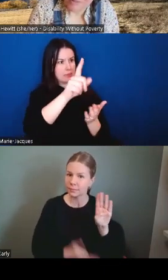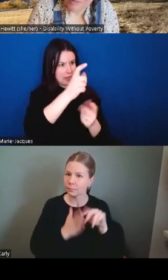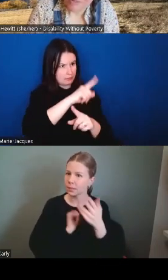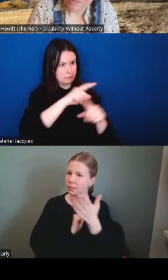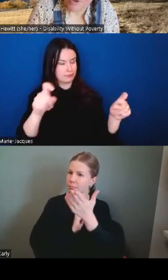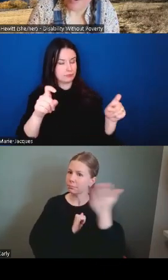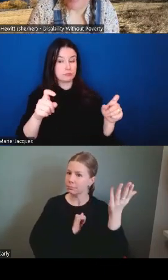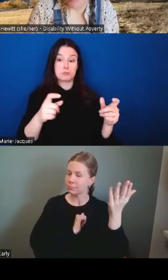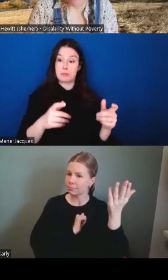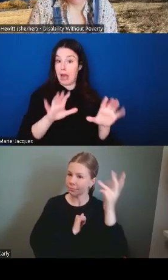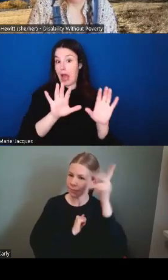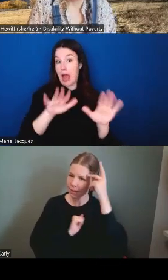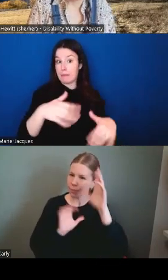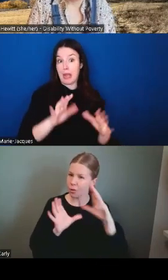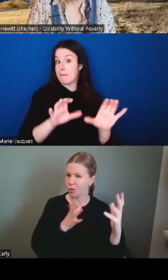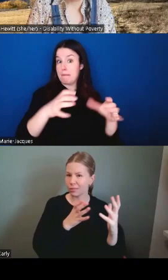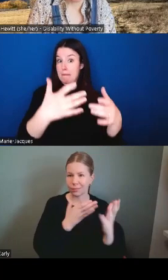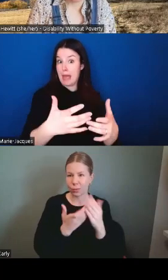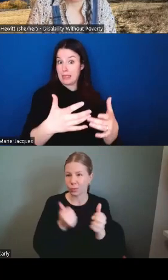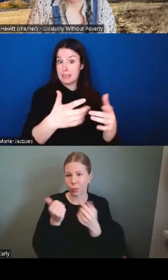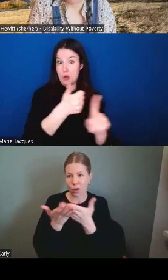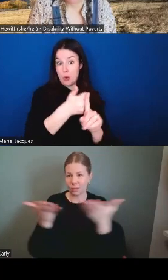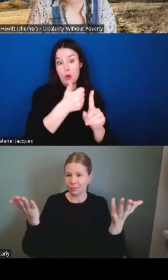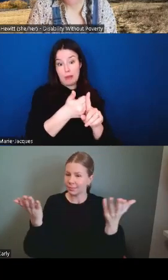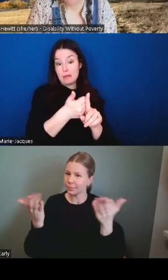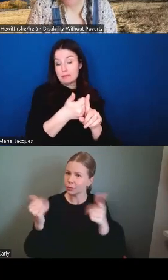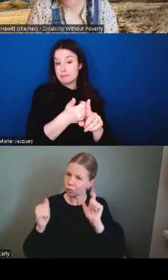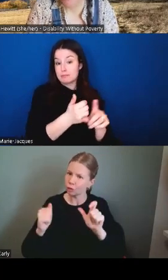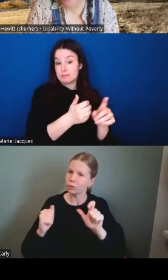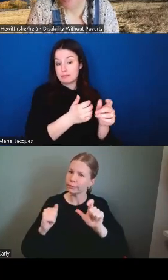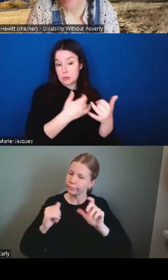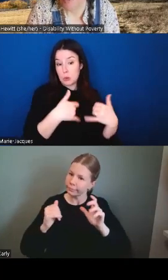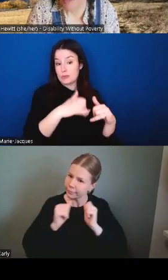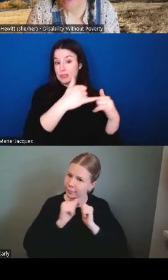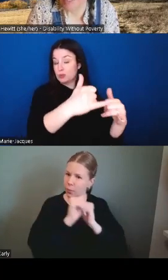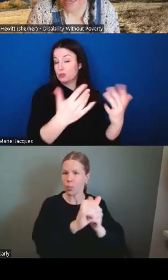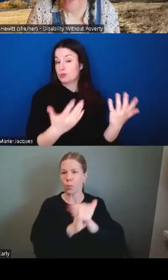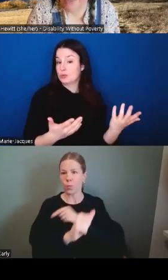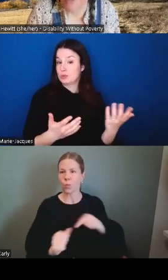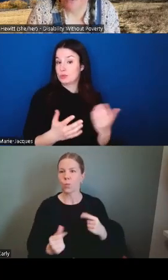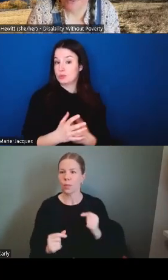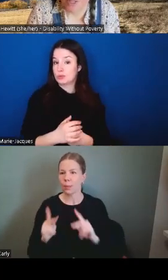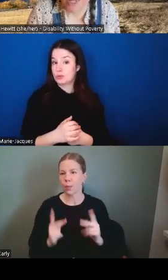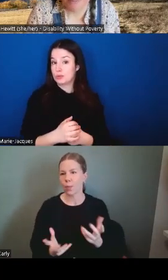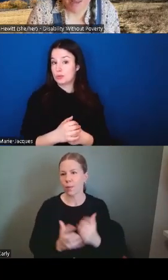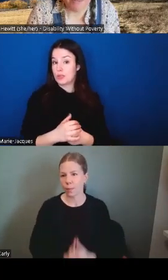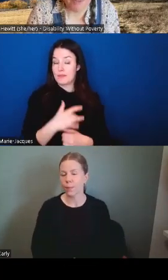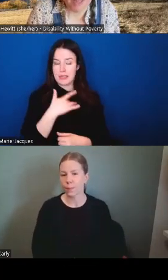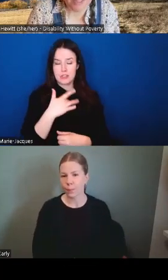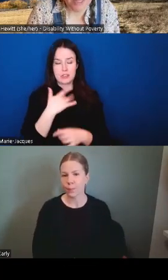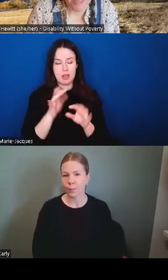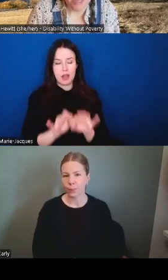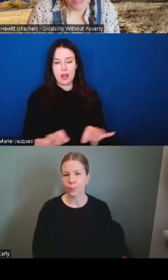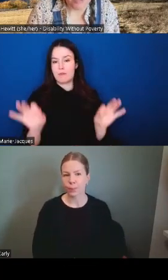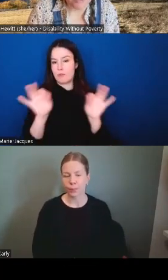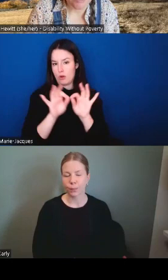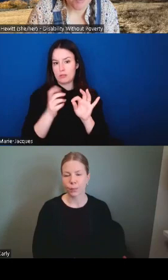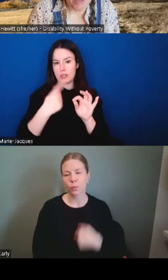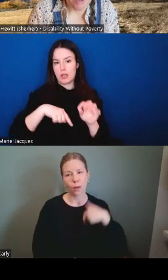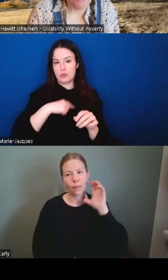so i i fully believe that that's what we need to do to get this funded benefit